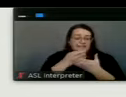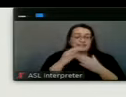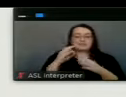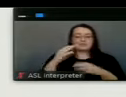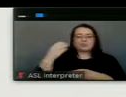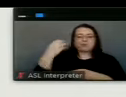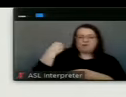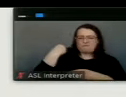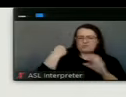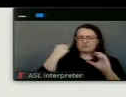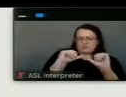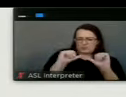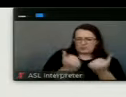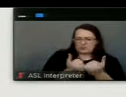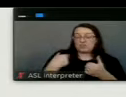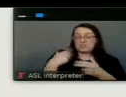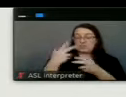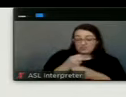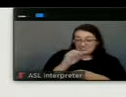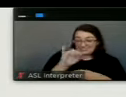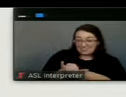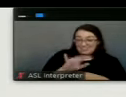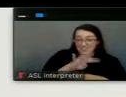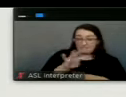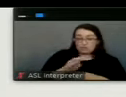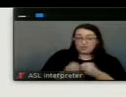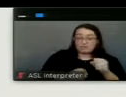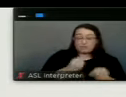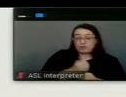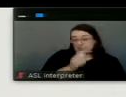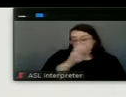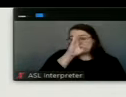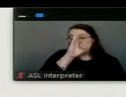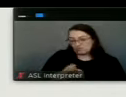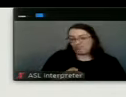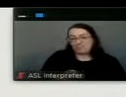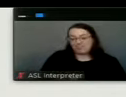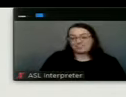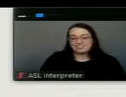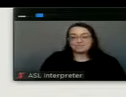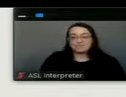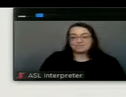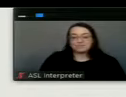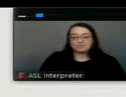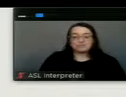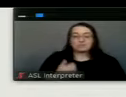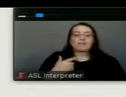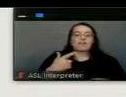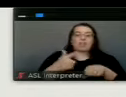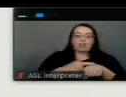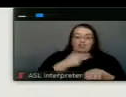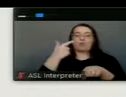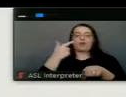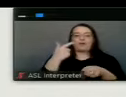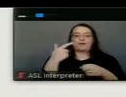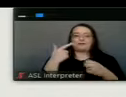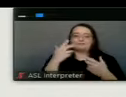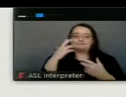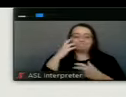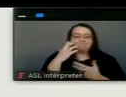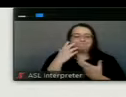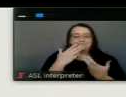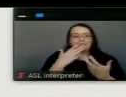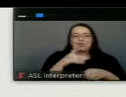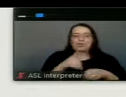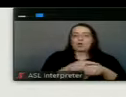and we have received it 44 years in a row. And so, we've had a long experience, we've had a